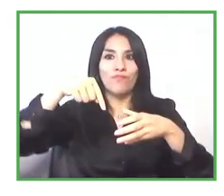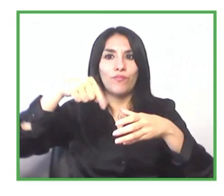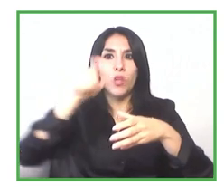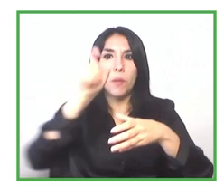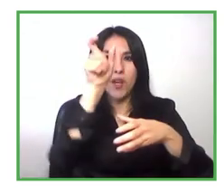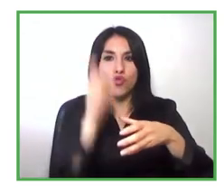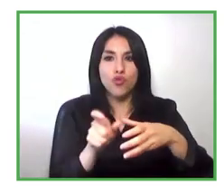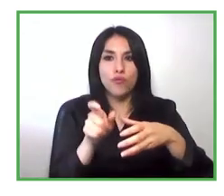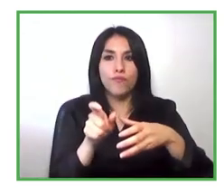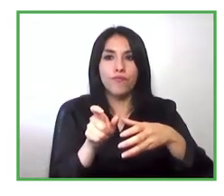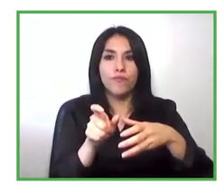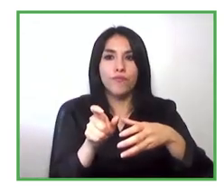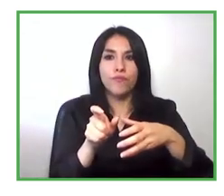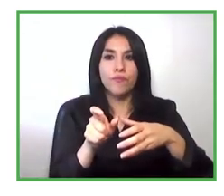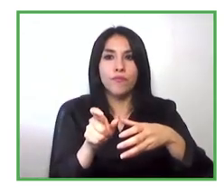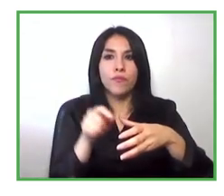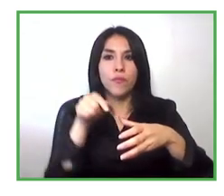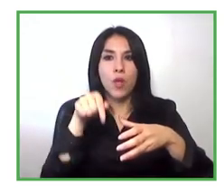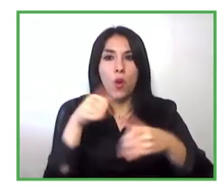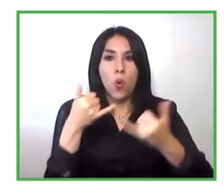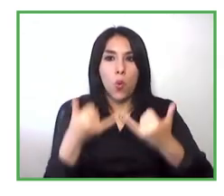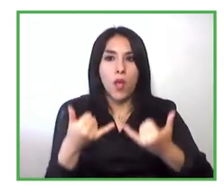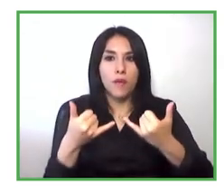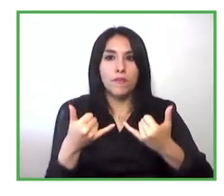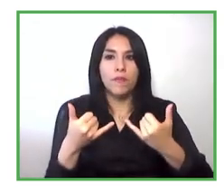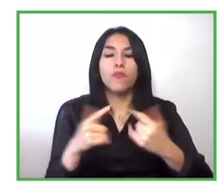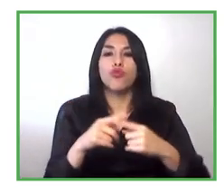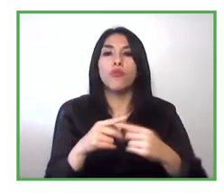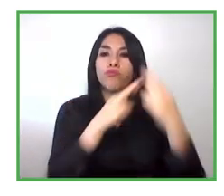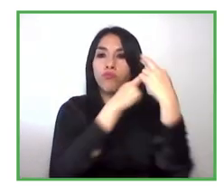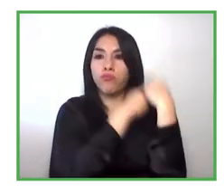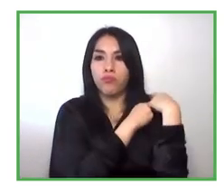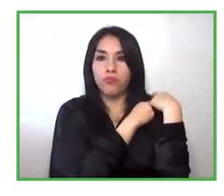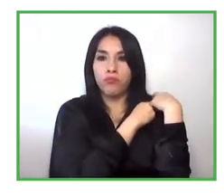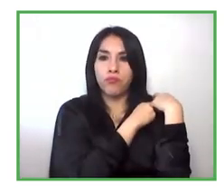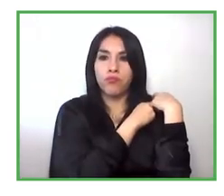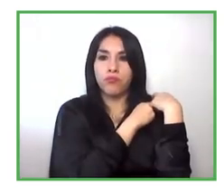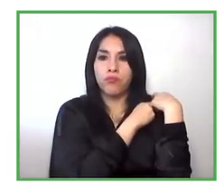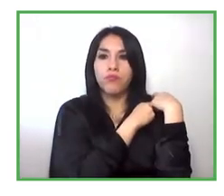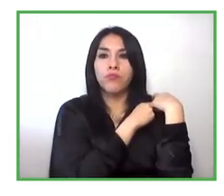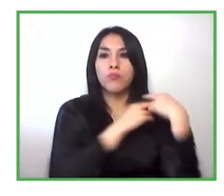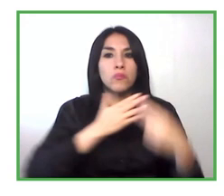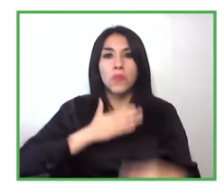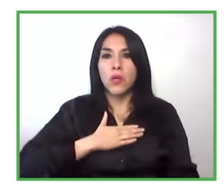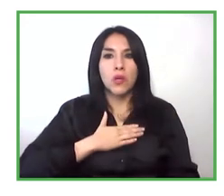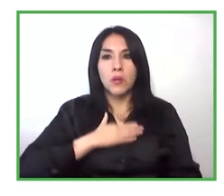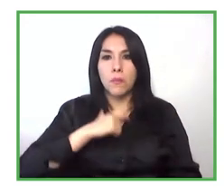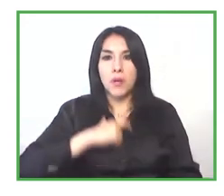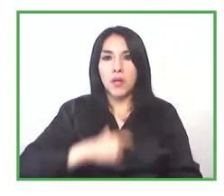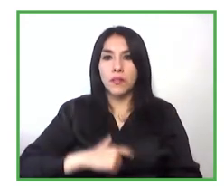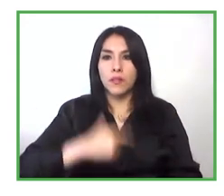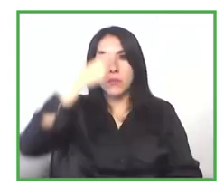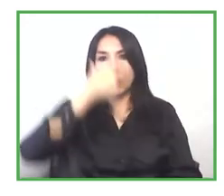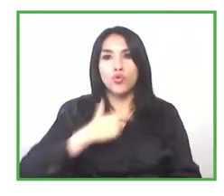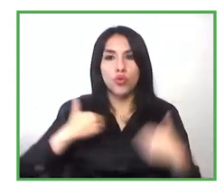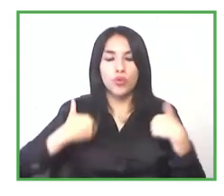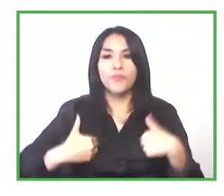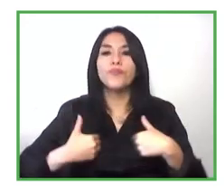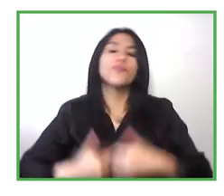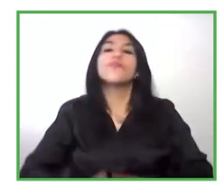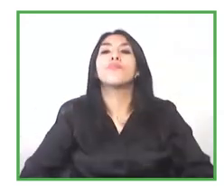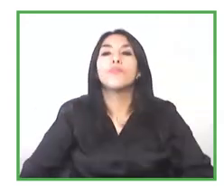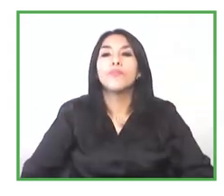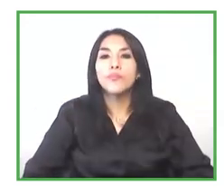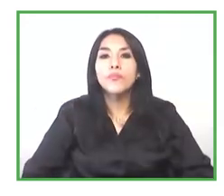or they become also or experts in supporting the new participants of the program